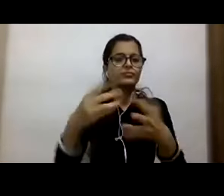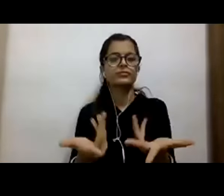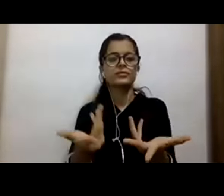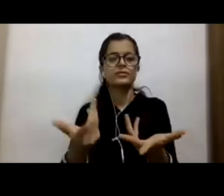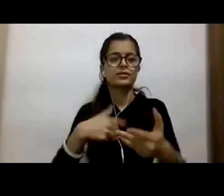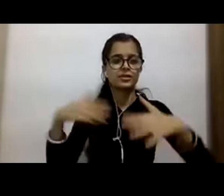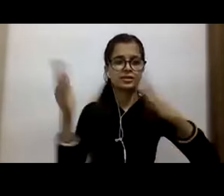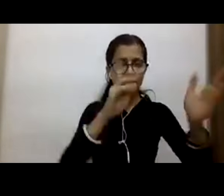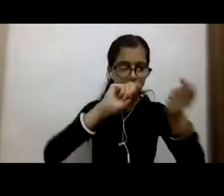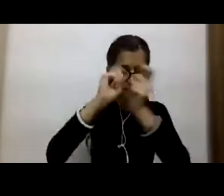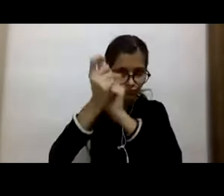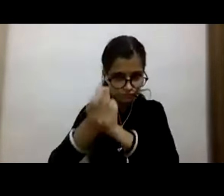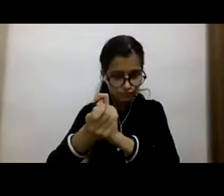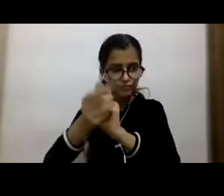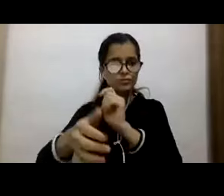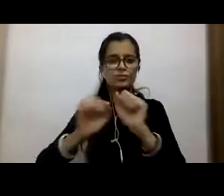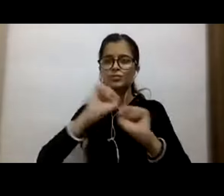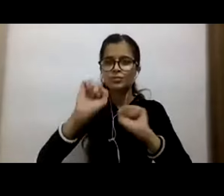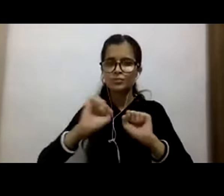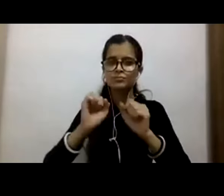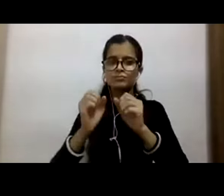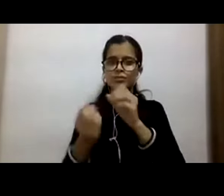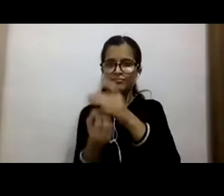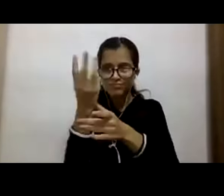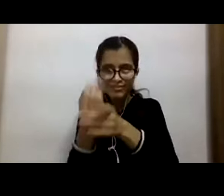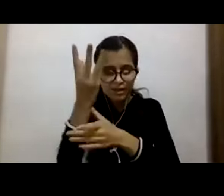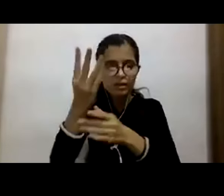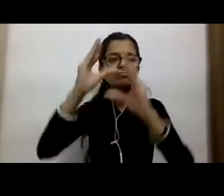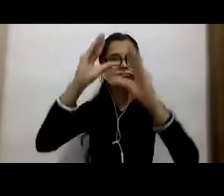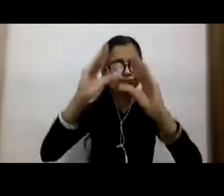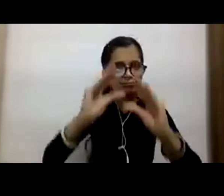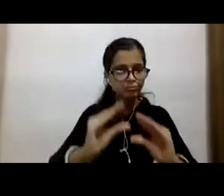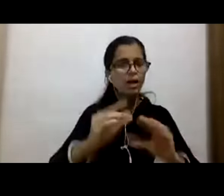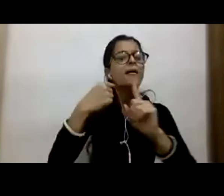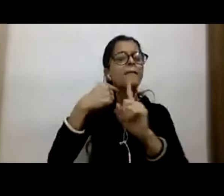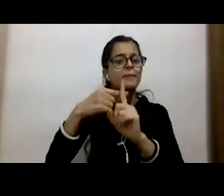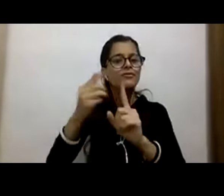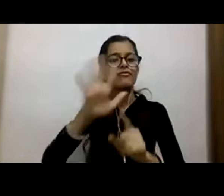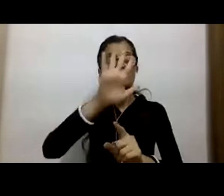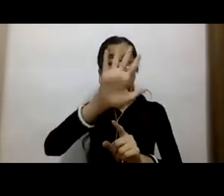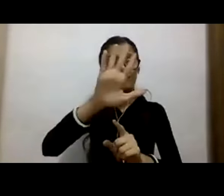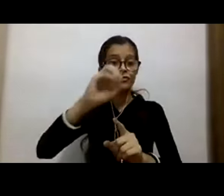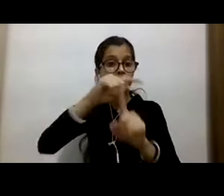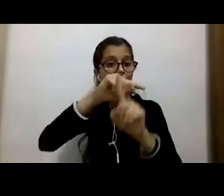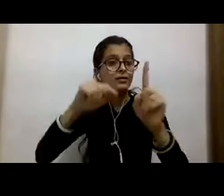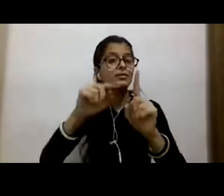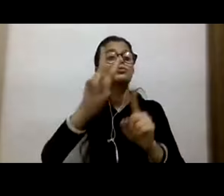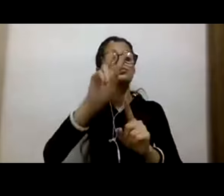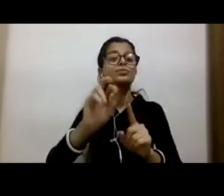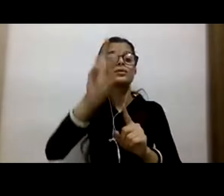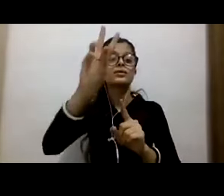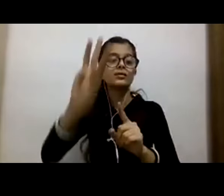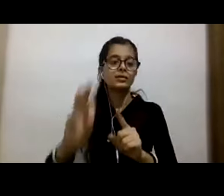change by reducing our net greenhouse emissions by 50% by 2030. We are introducing